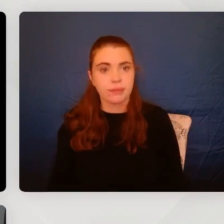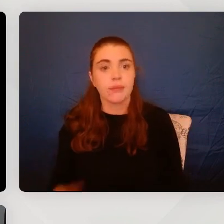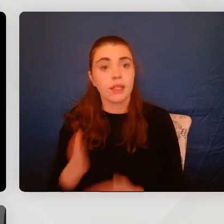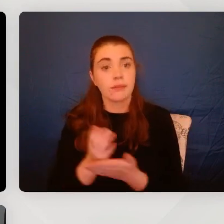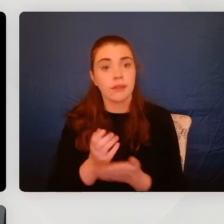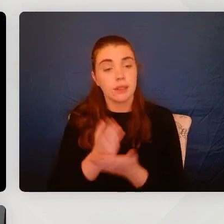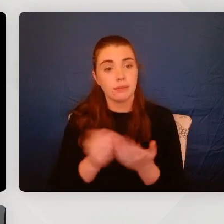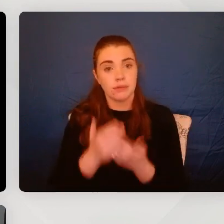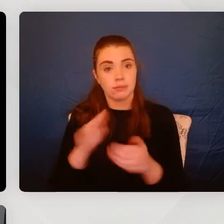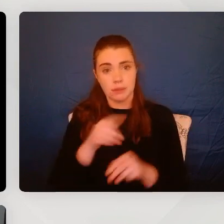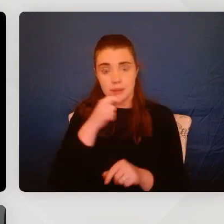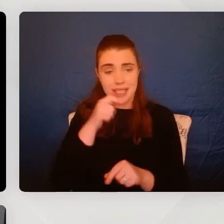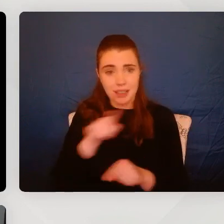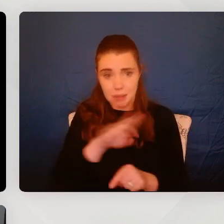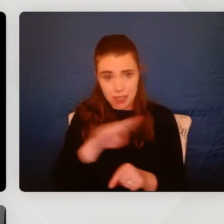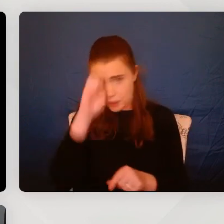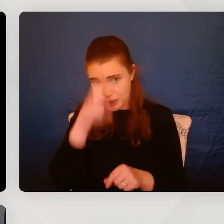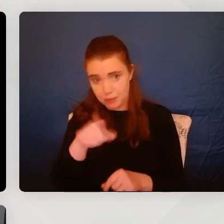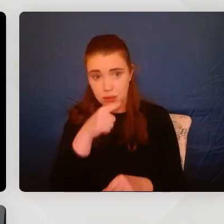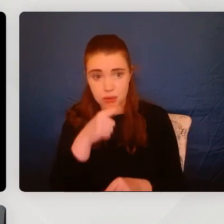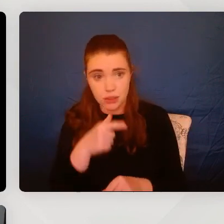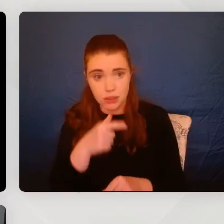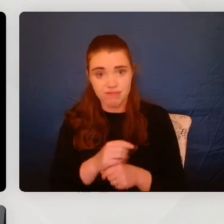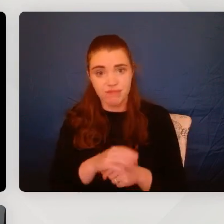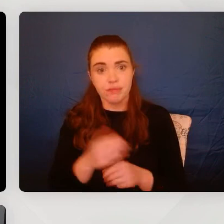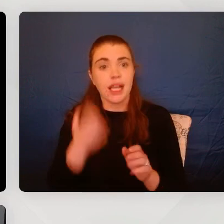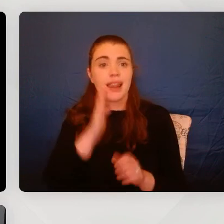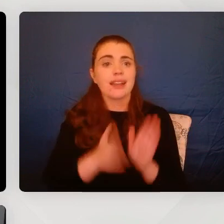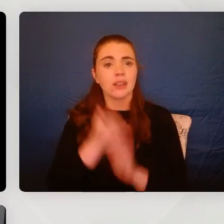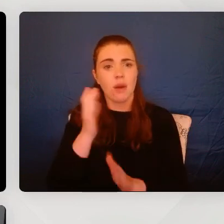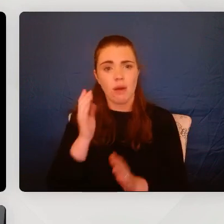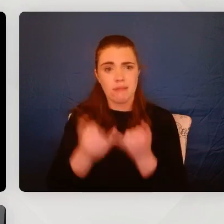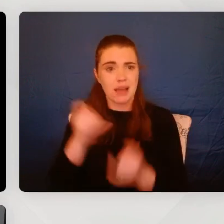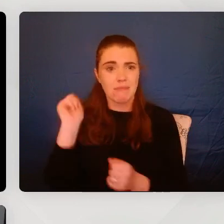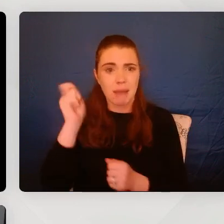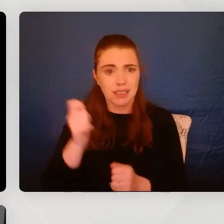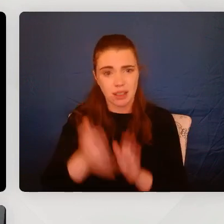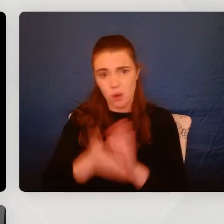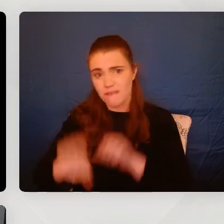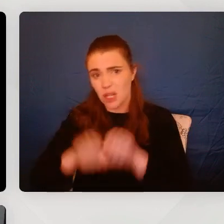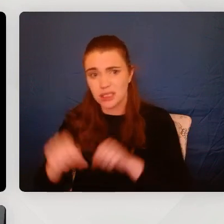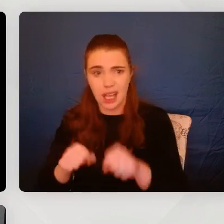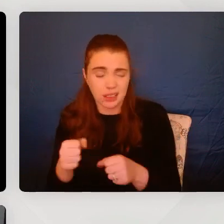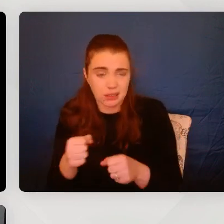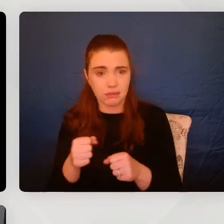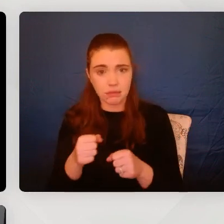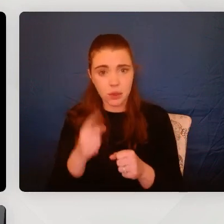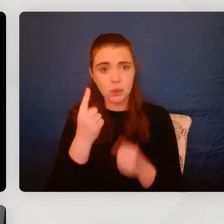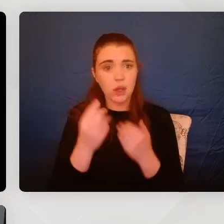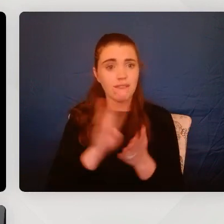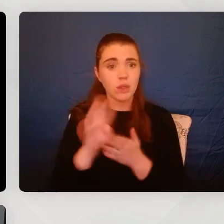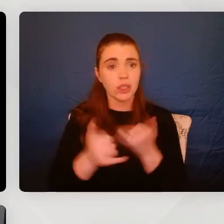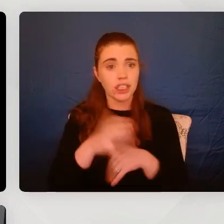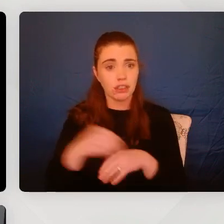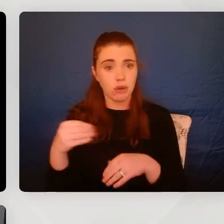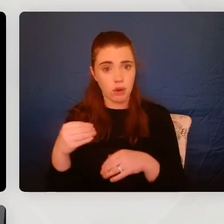and say, no, let's let's go play badminton in gym. Let's go for a cycle. I took one 14 year old for